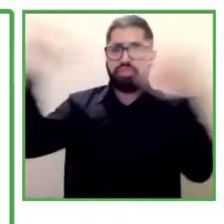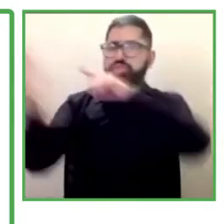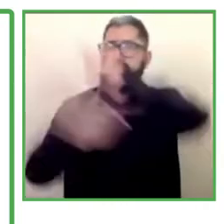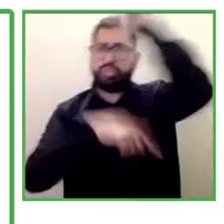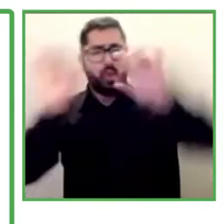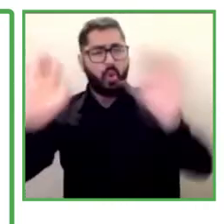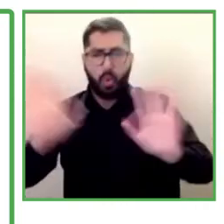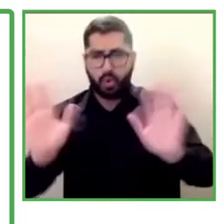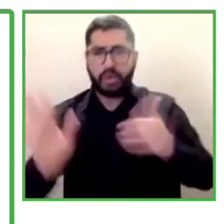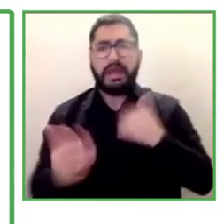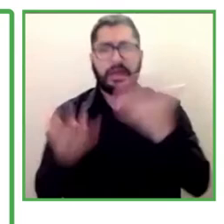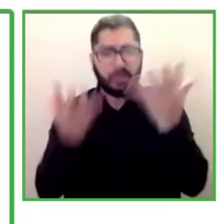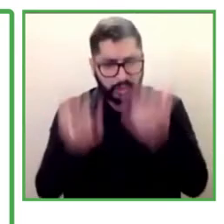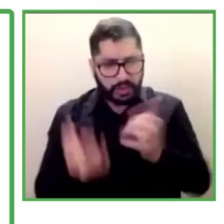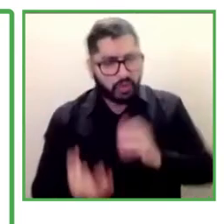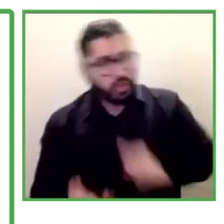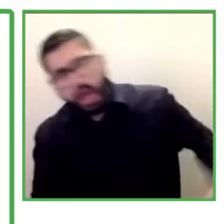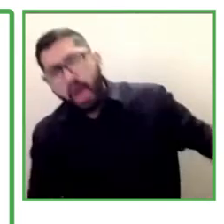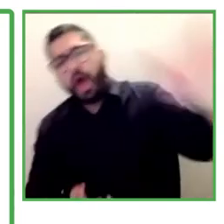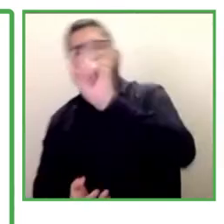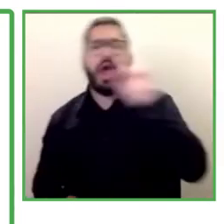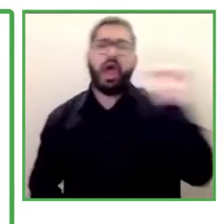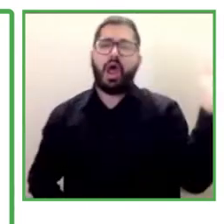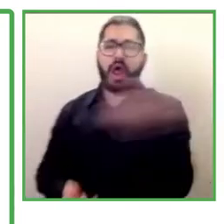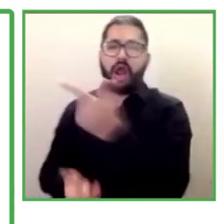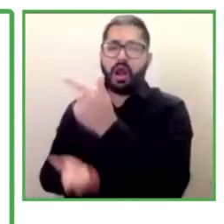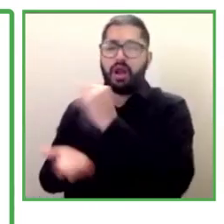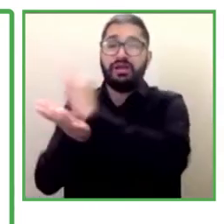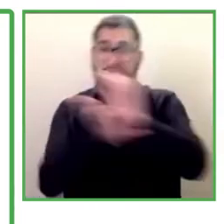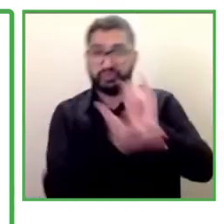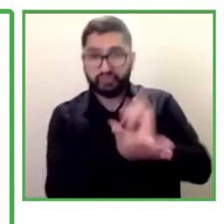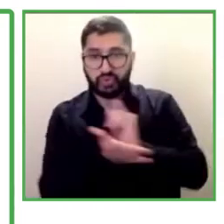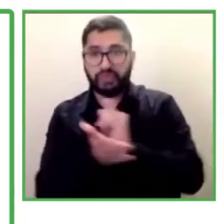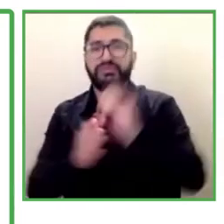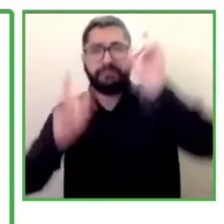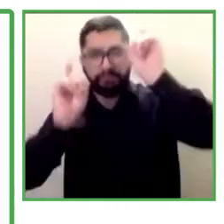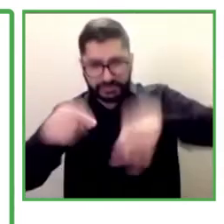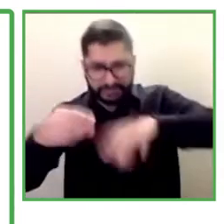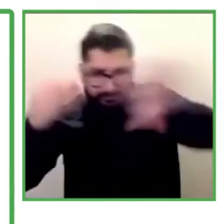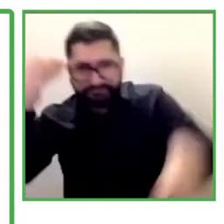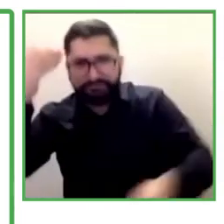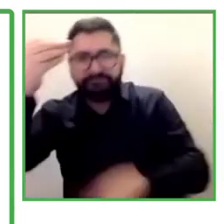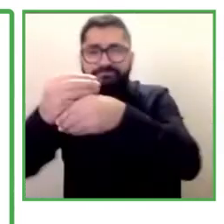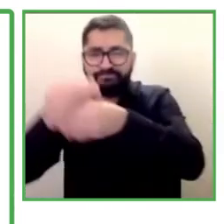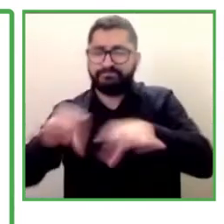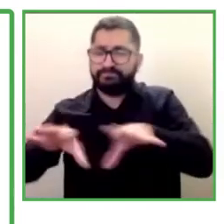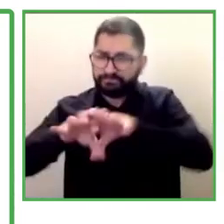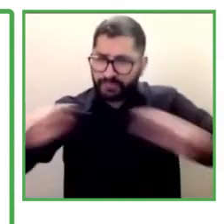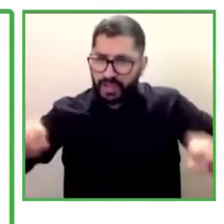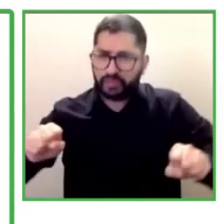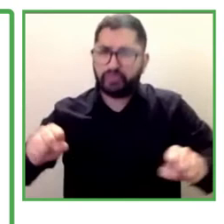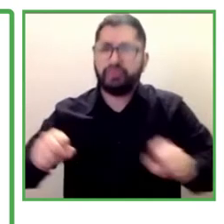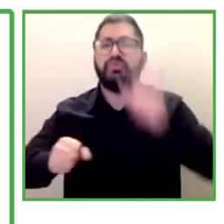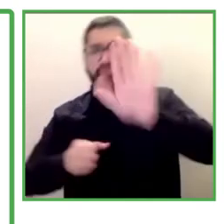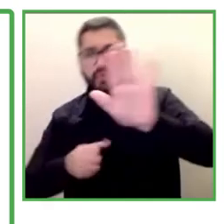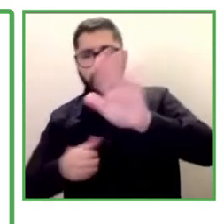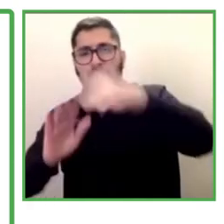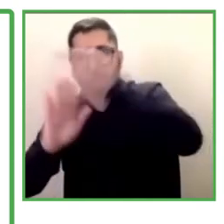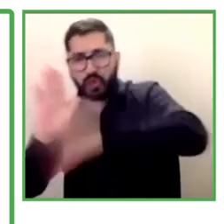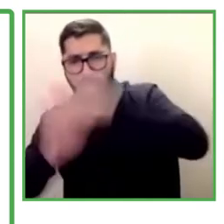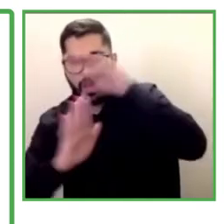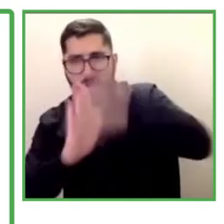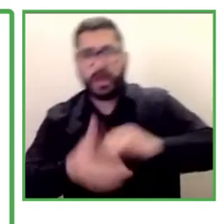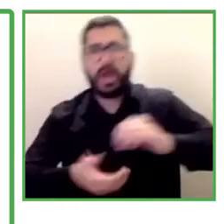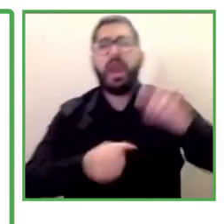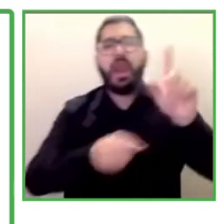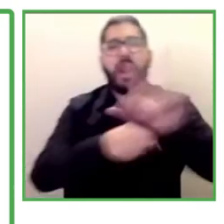entity that are part of this work ecosystem can work articulately. They